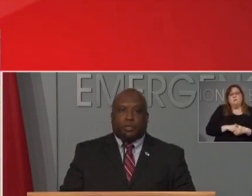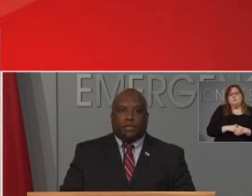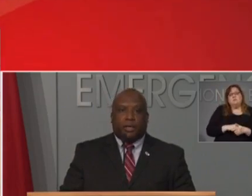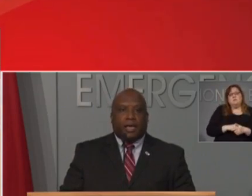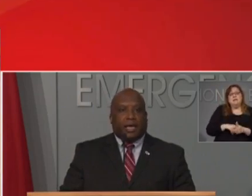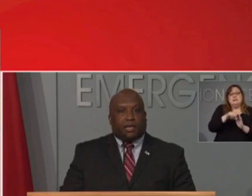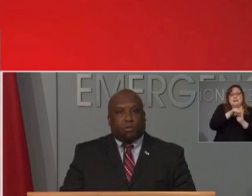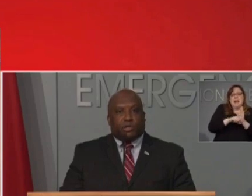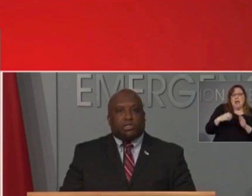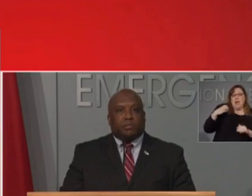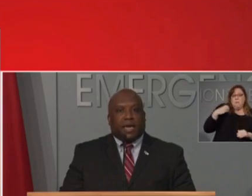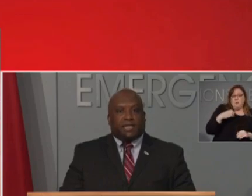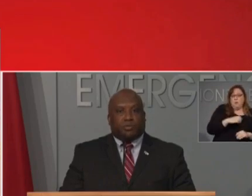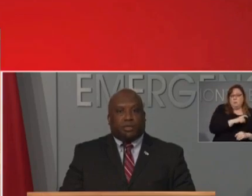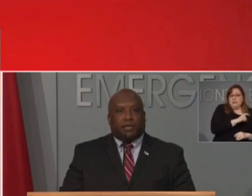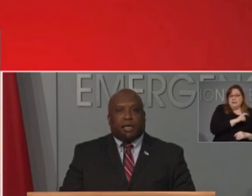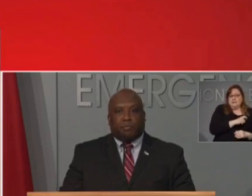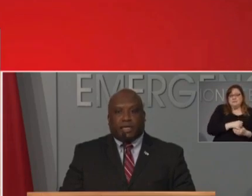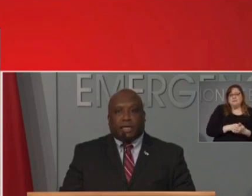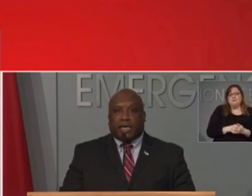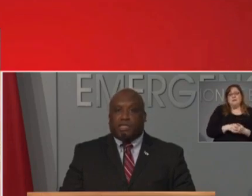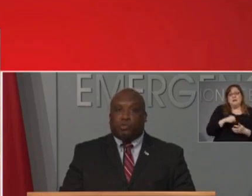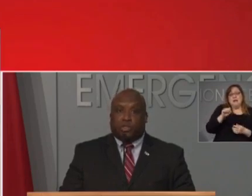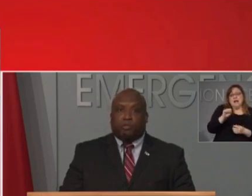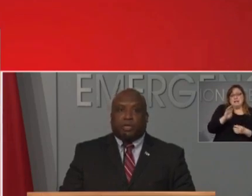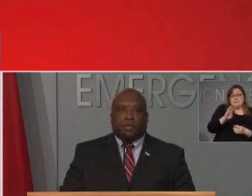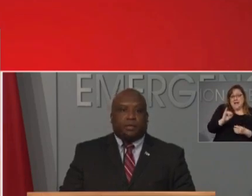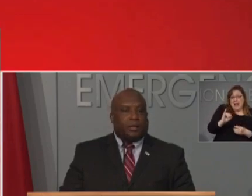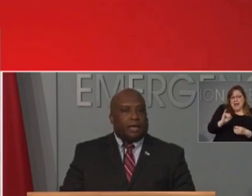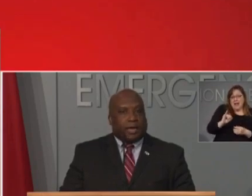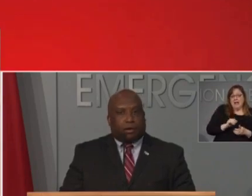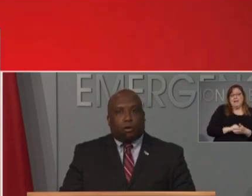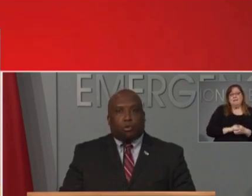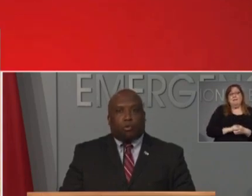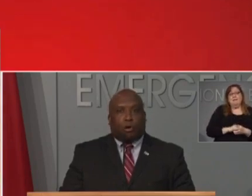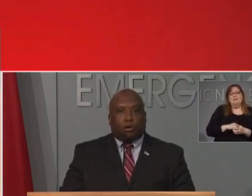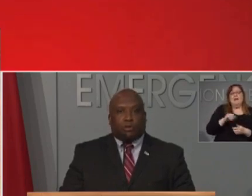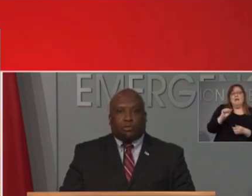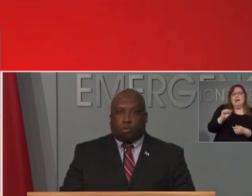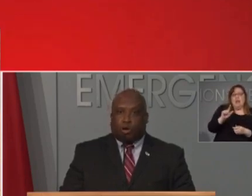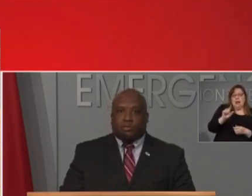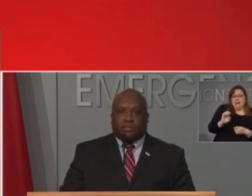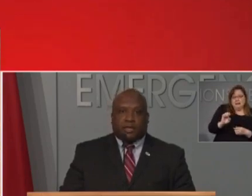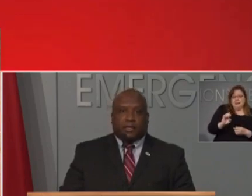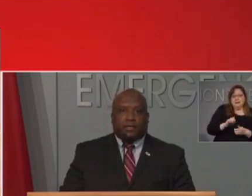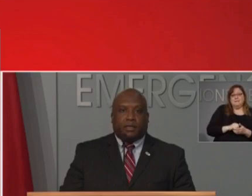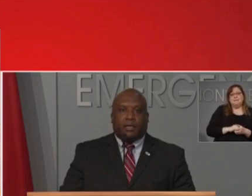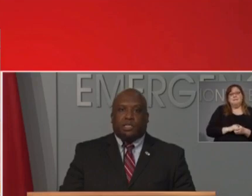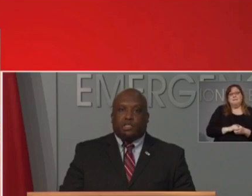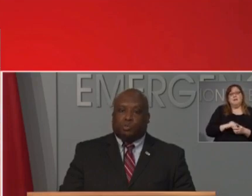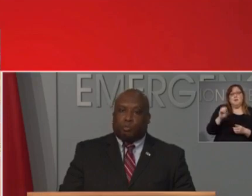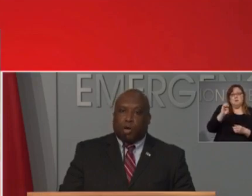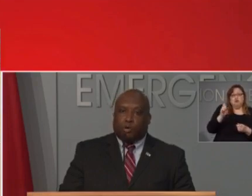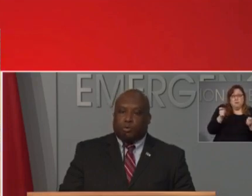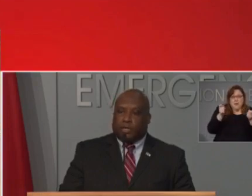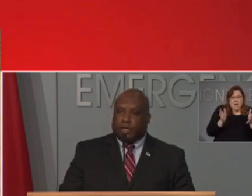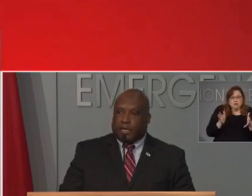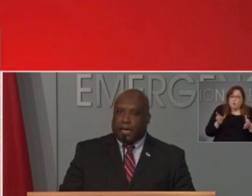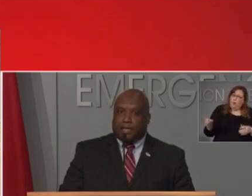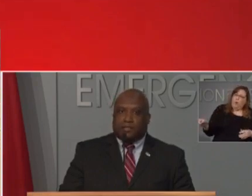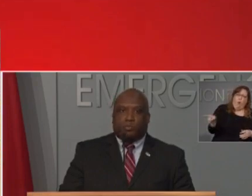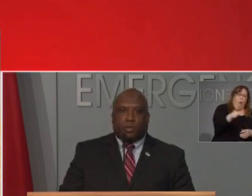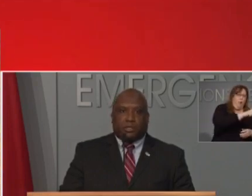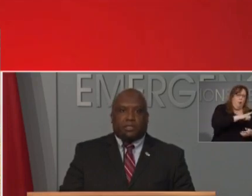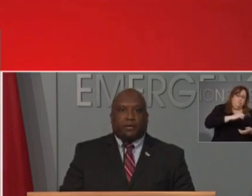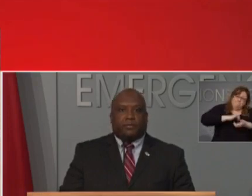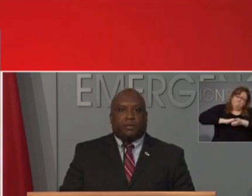Enforcement, and Emergency Management have been engaged with me and our local partners across the state to promote and